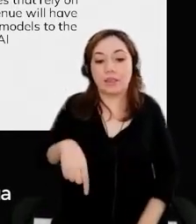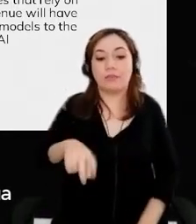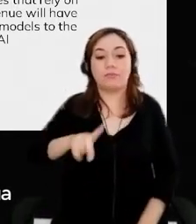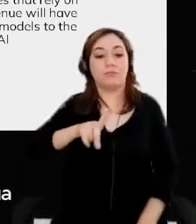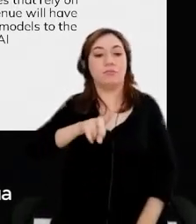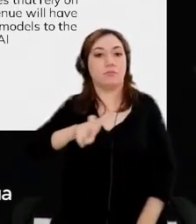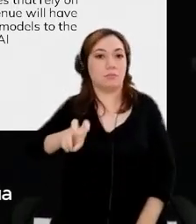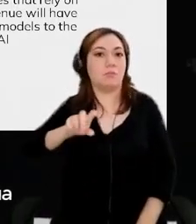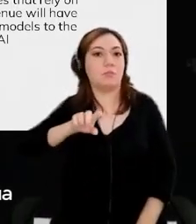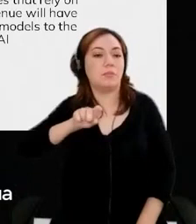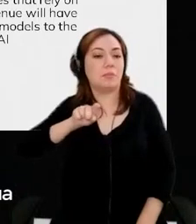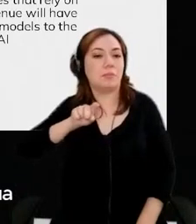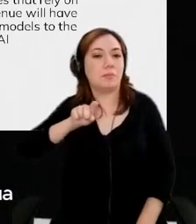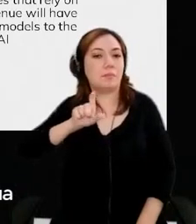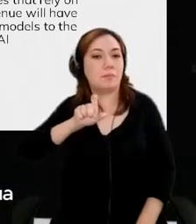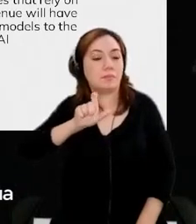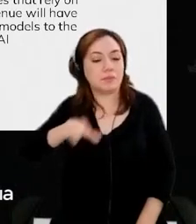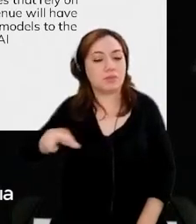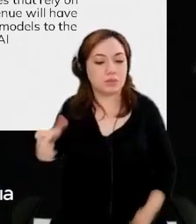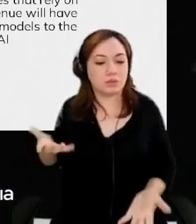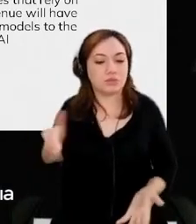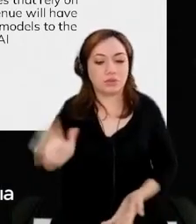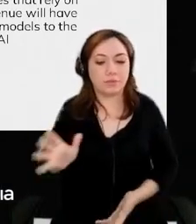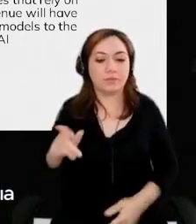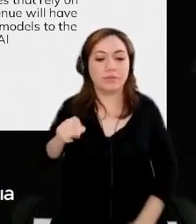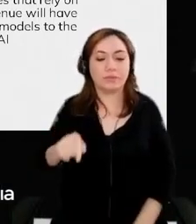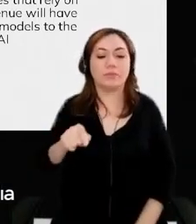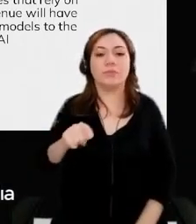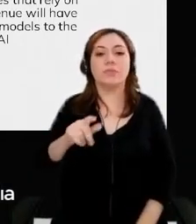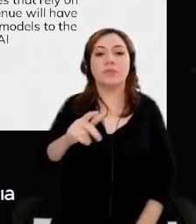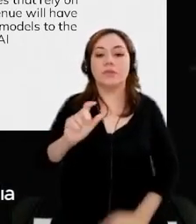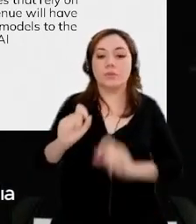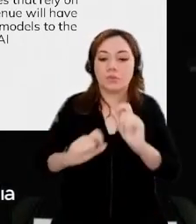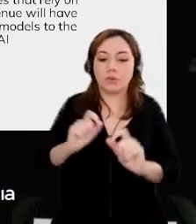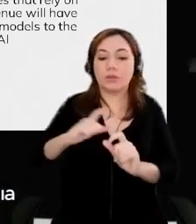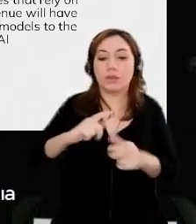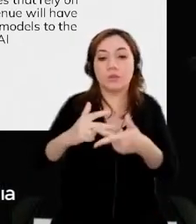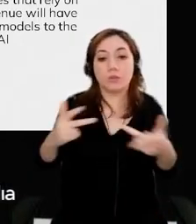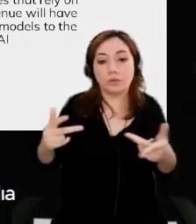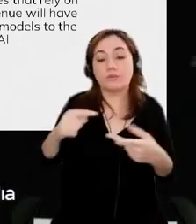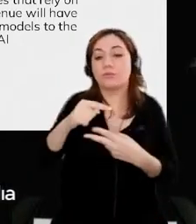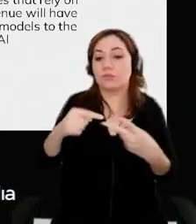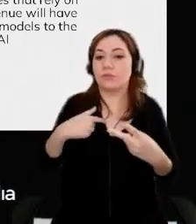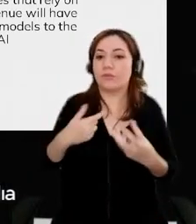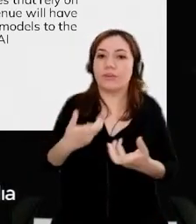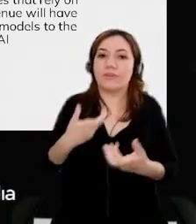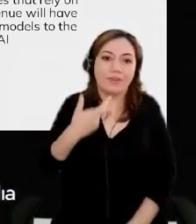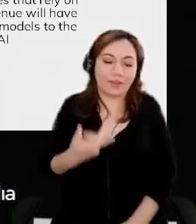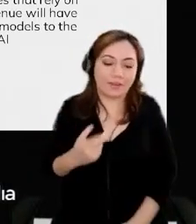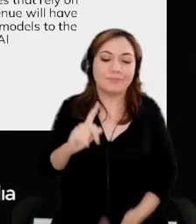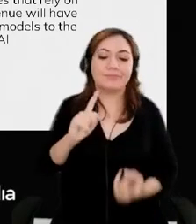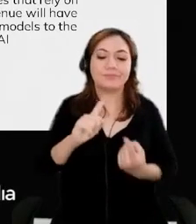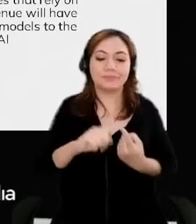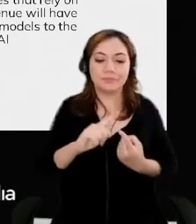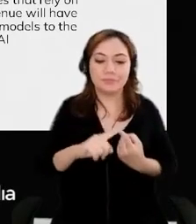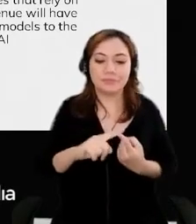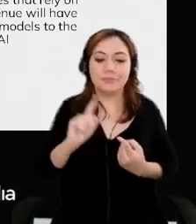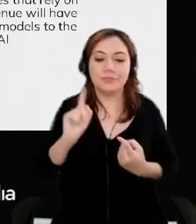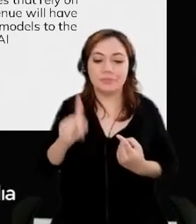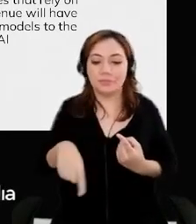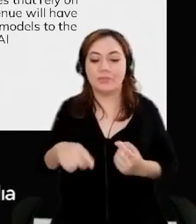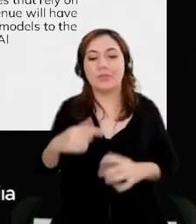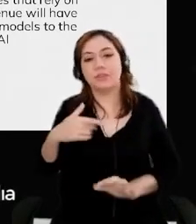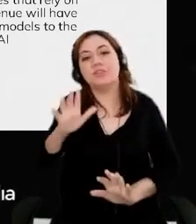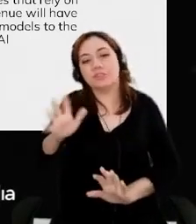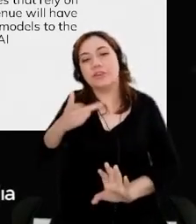business is going to be disrupted, right? And there are two things that I want to mention there. One, and it was mentioned before today,